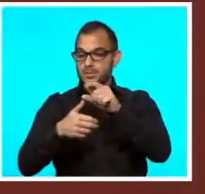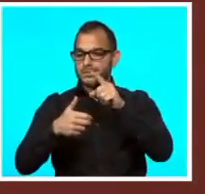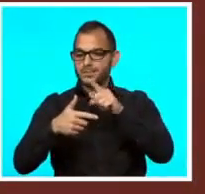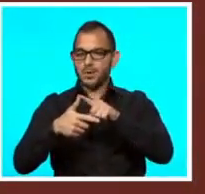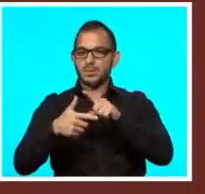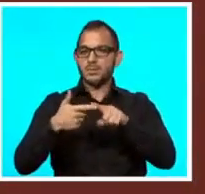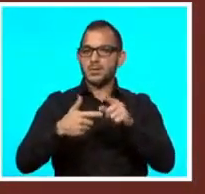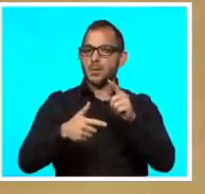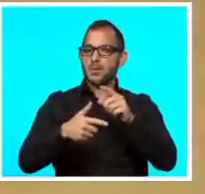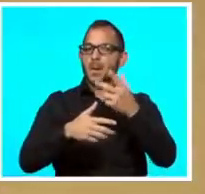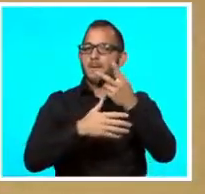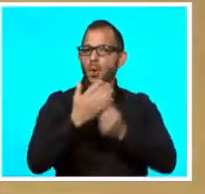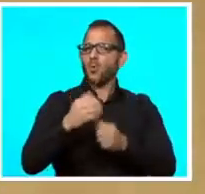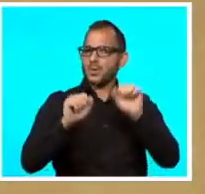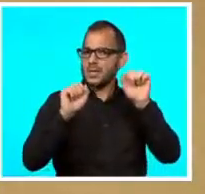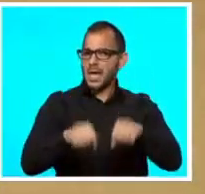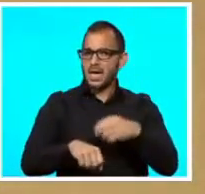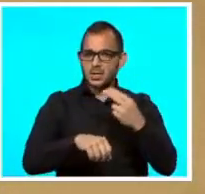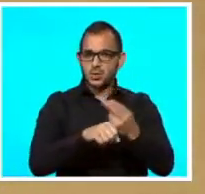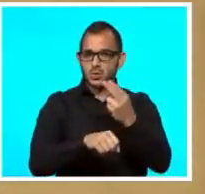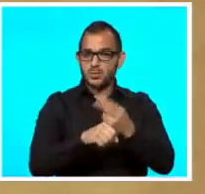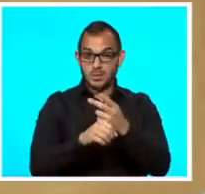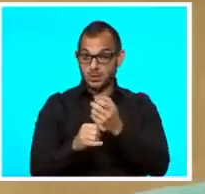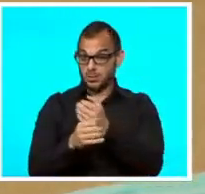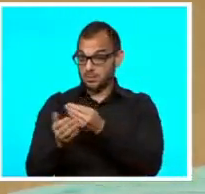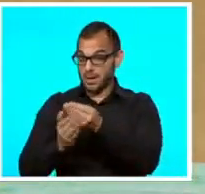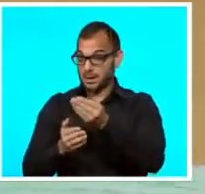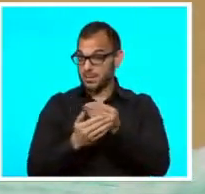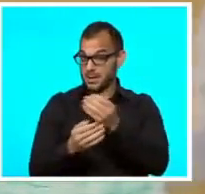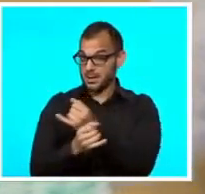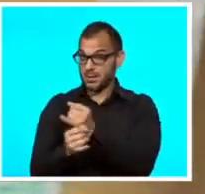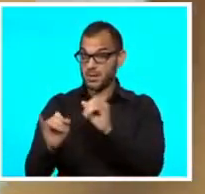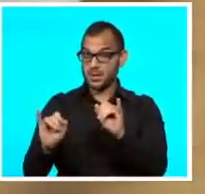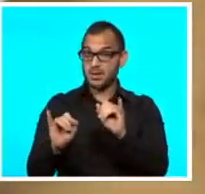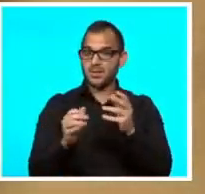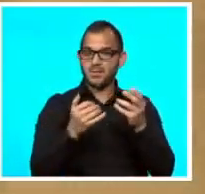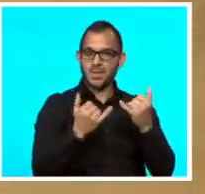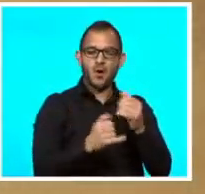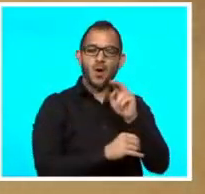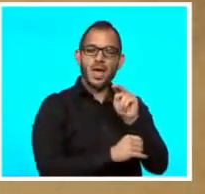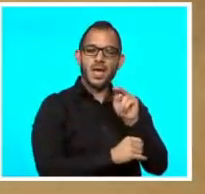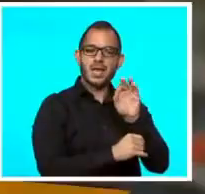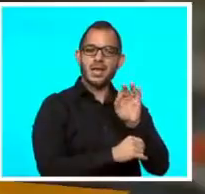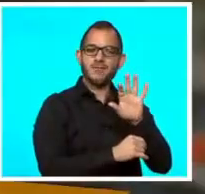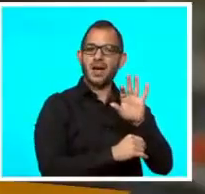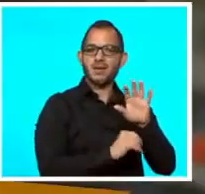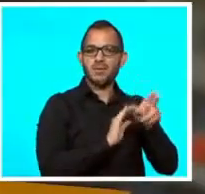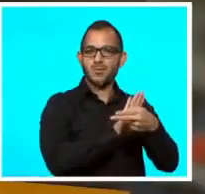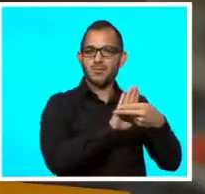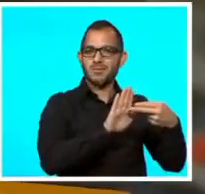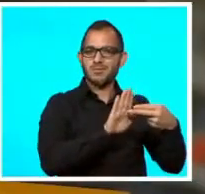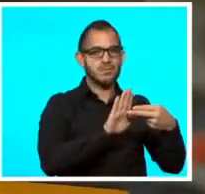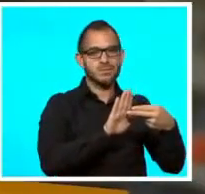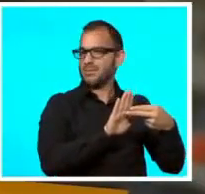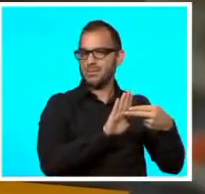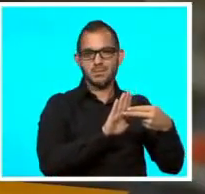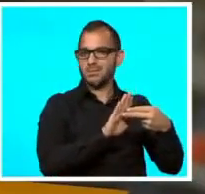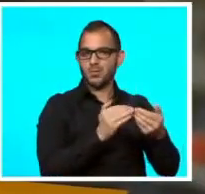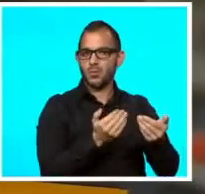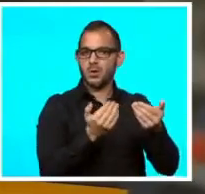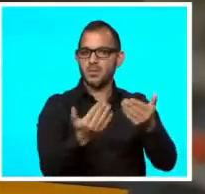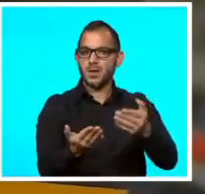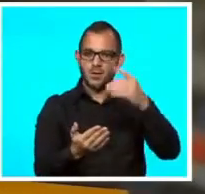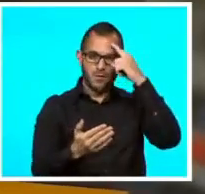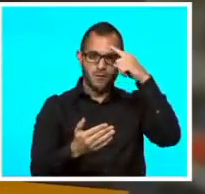mask can be worn if you purchase them independently. But when it comes to an N95 mask, those are not recommended